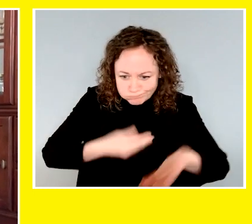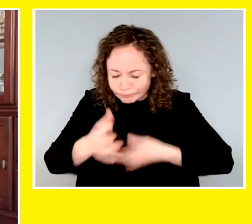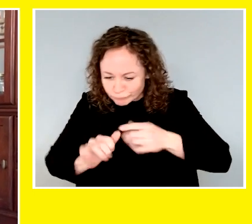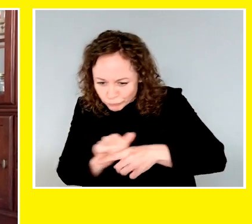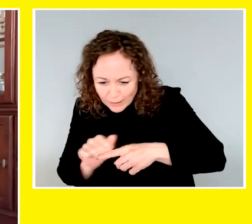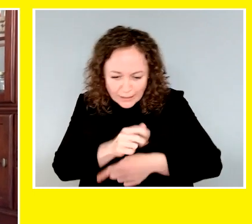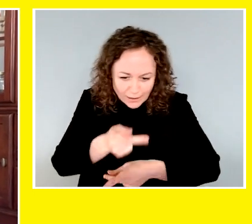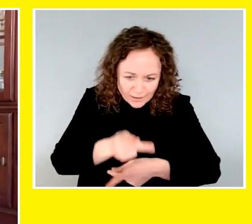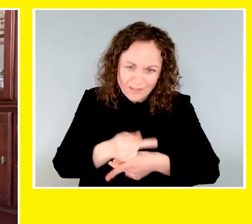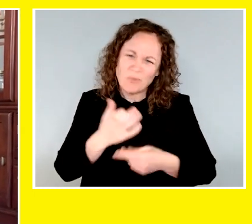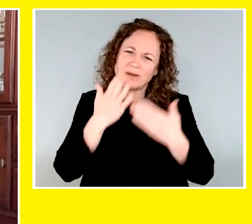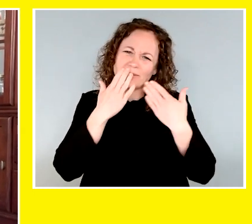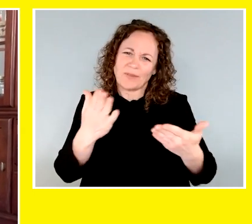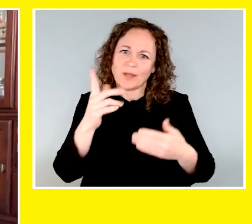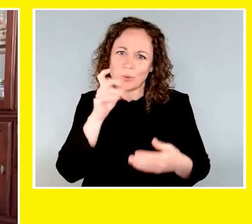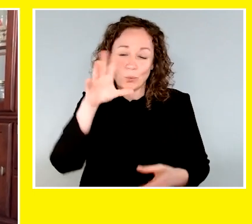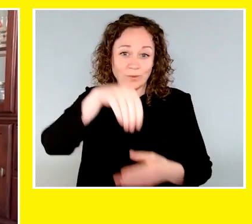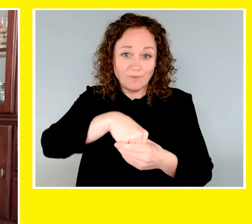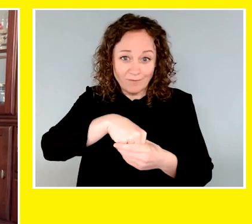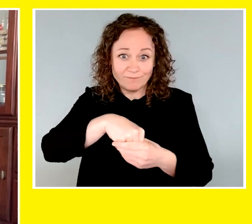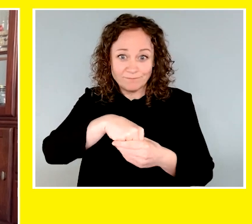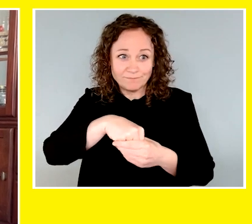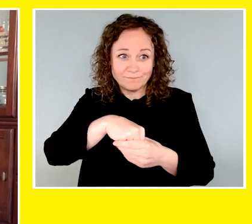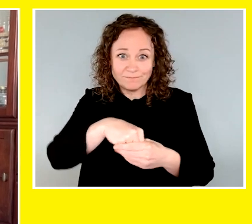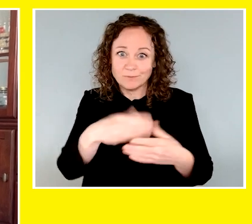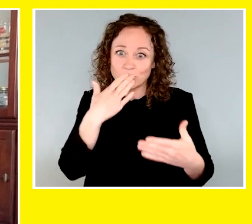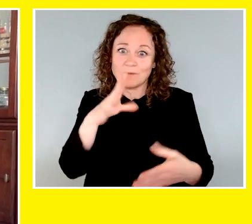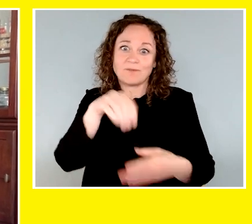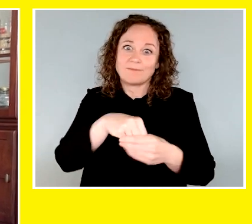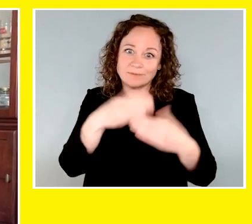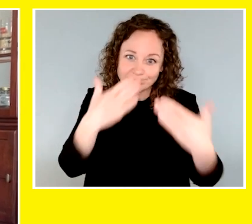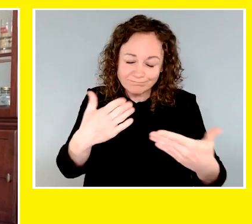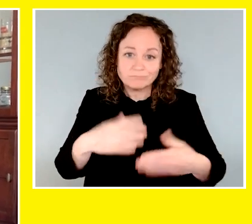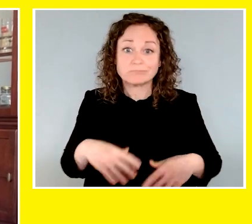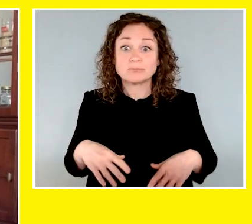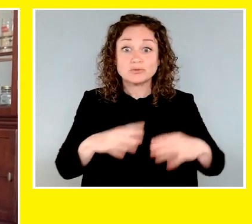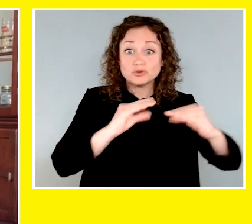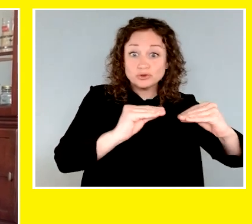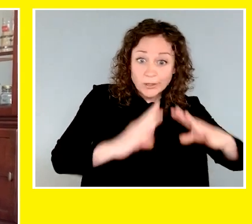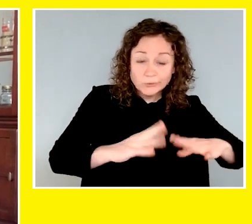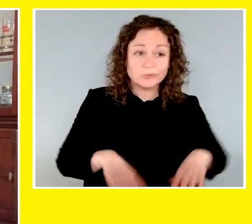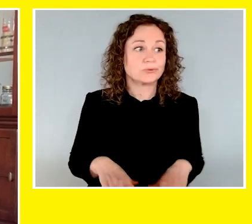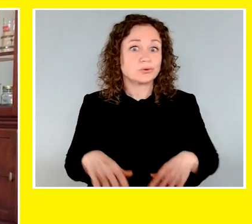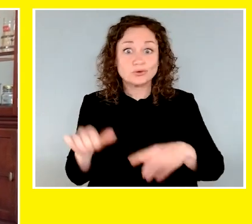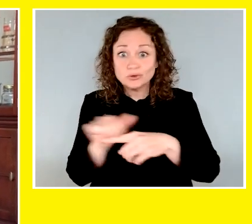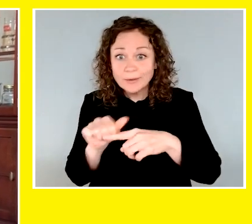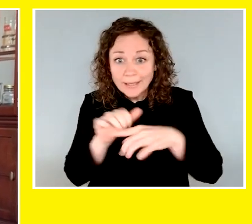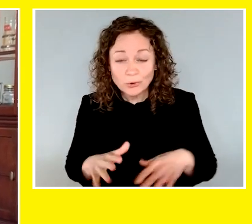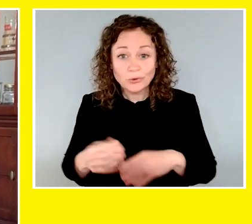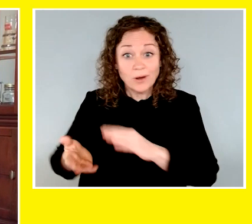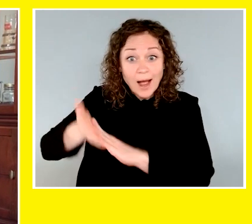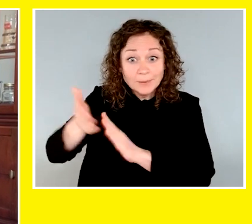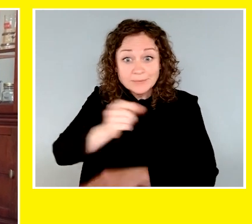a special thank you to everyone involved in the process. Guide dogs instructors, trainers,